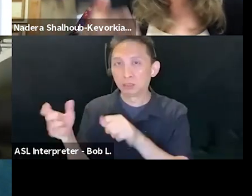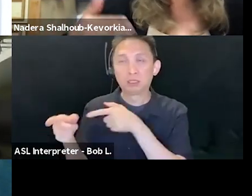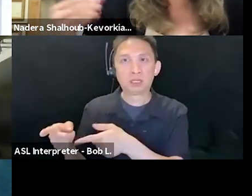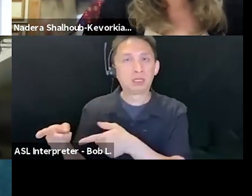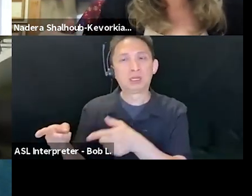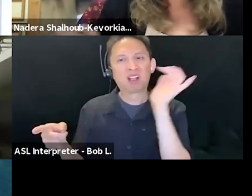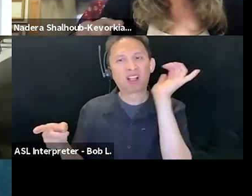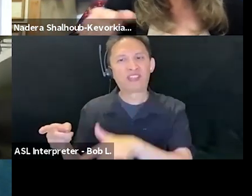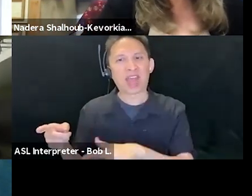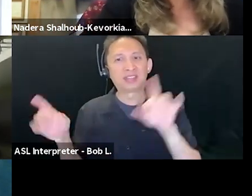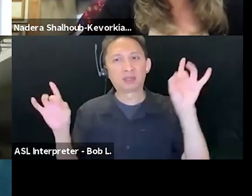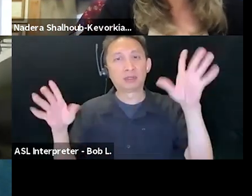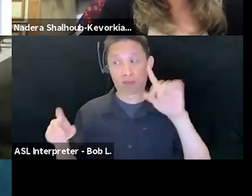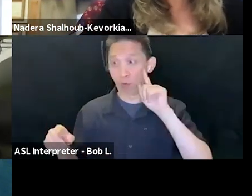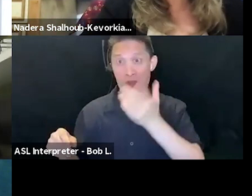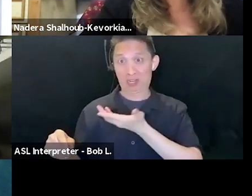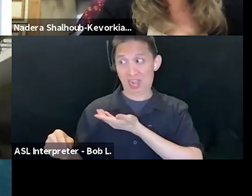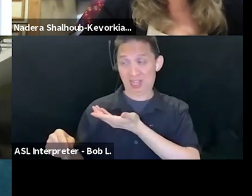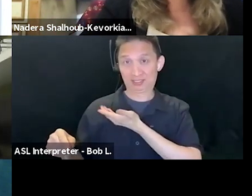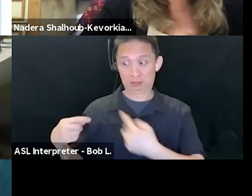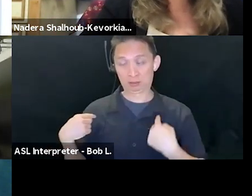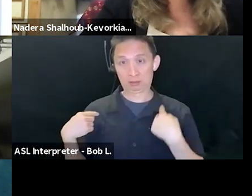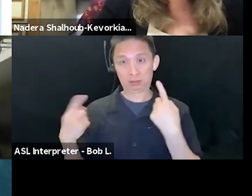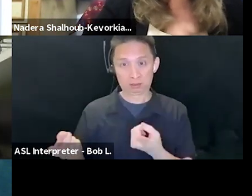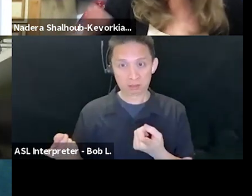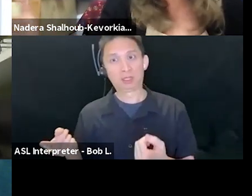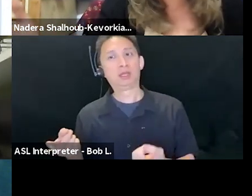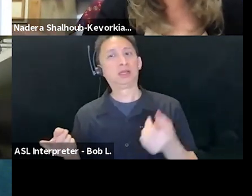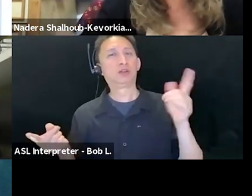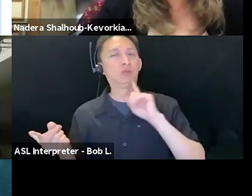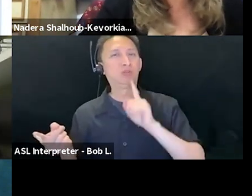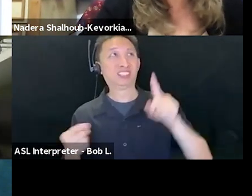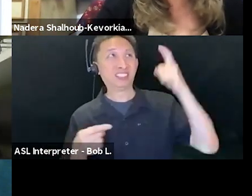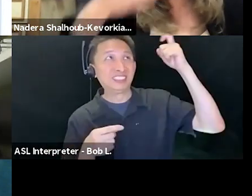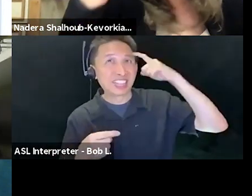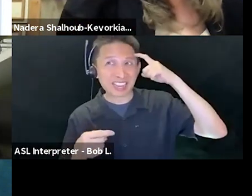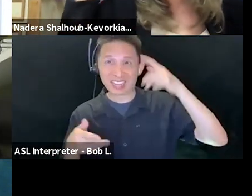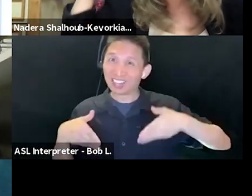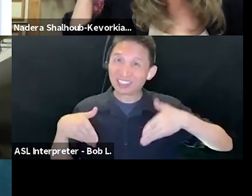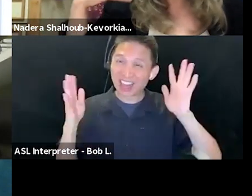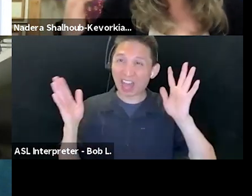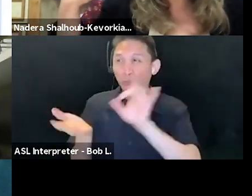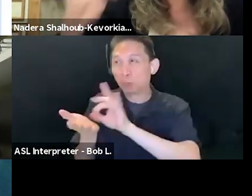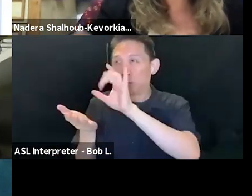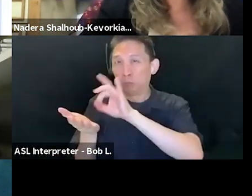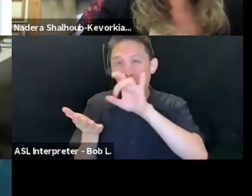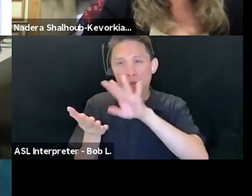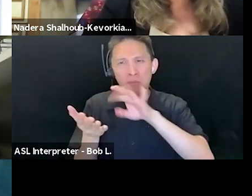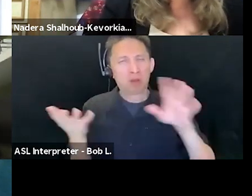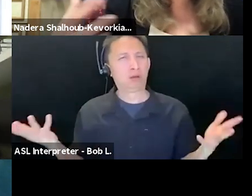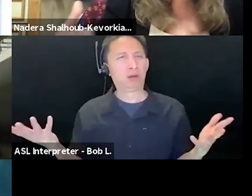-Araqi Biafa Wilead, coupled with state's legalized dispossession, for example, the nation state law that